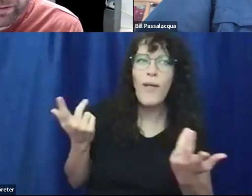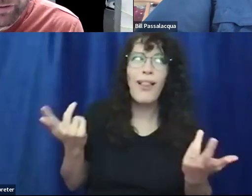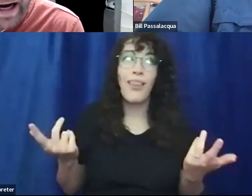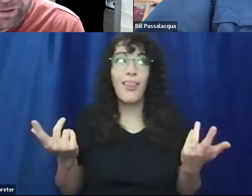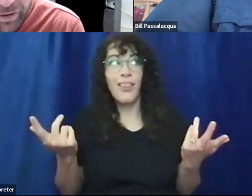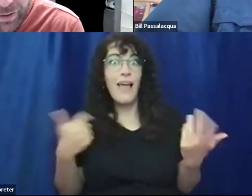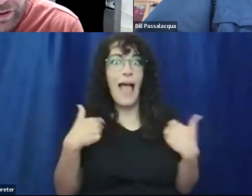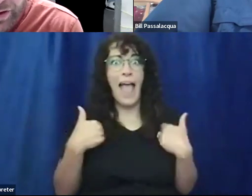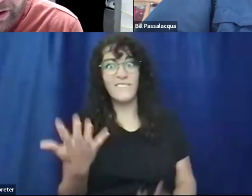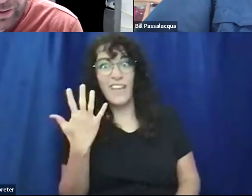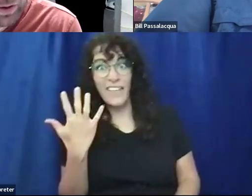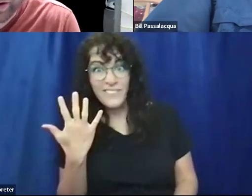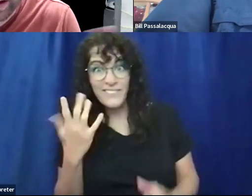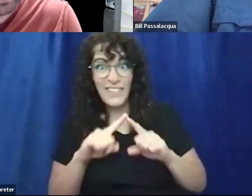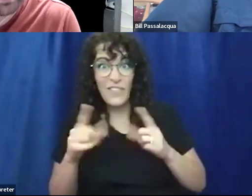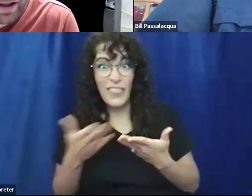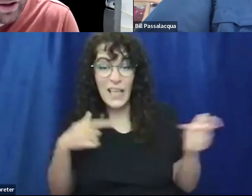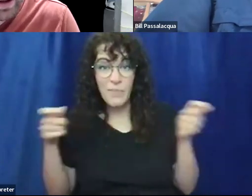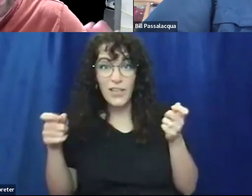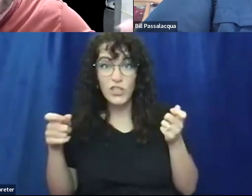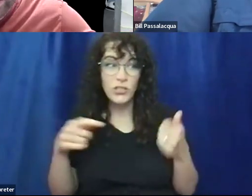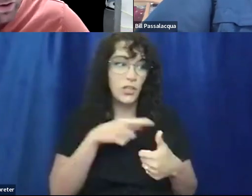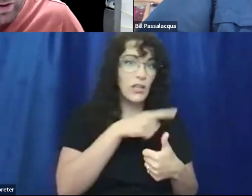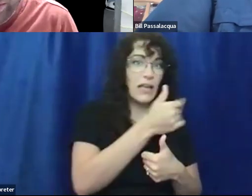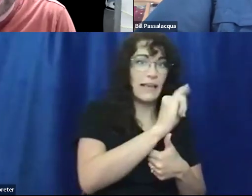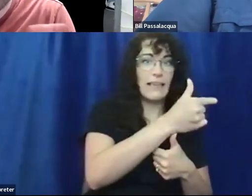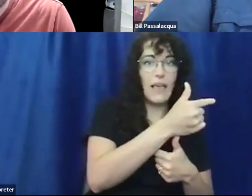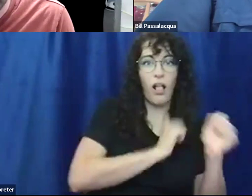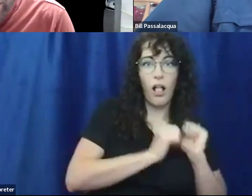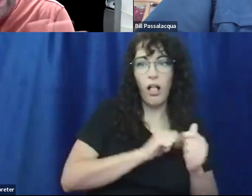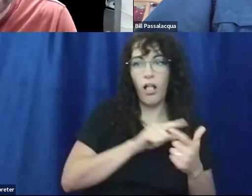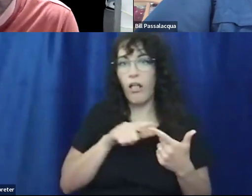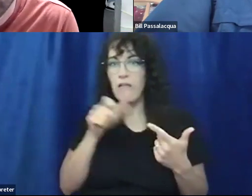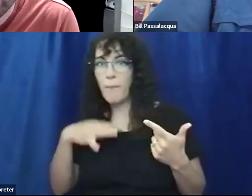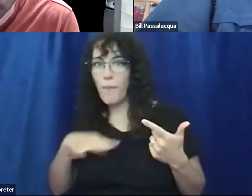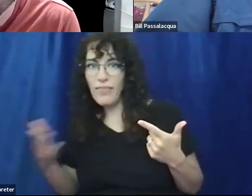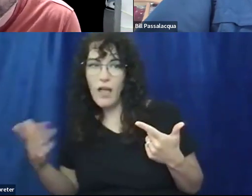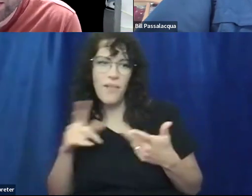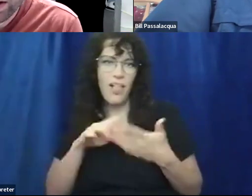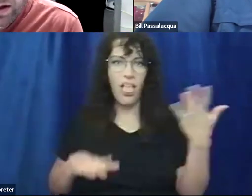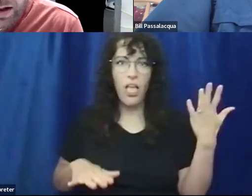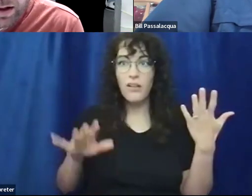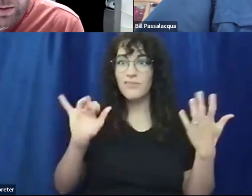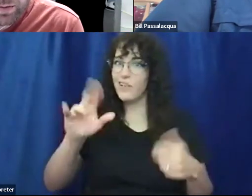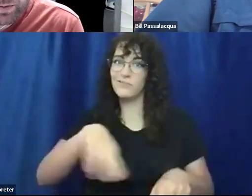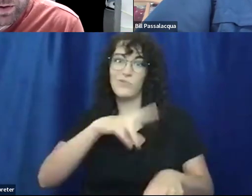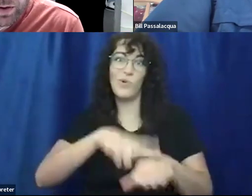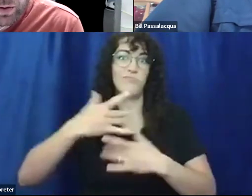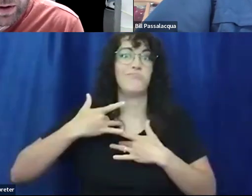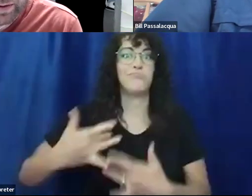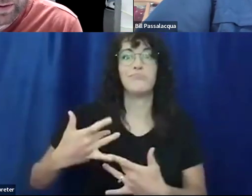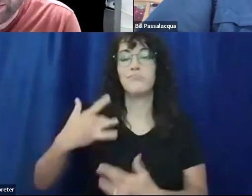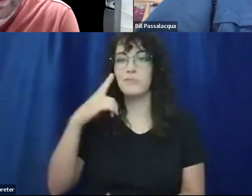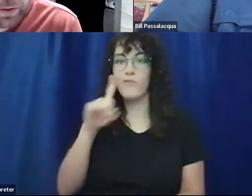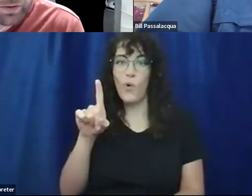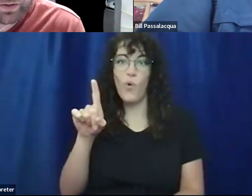five different things, which is like a gig here, you know, the nonprofit thing here. think that's very normal. Um, you